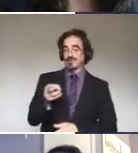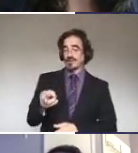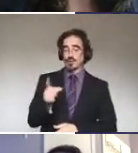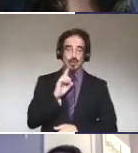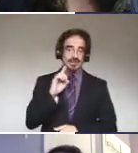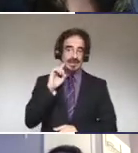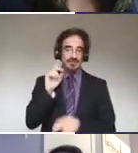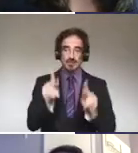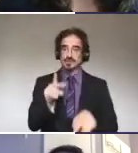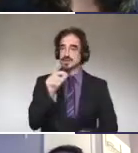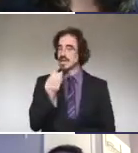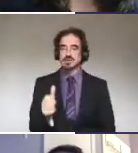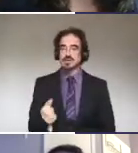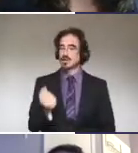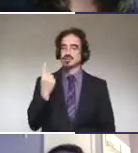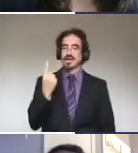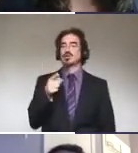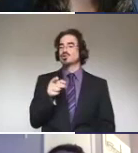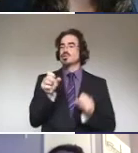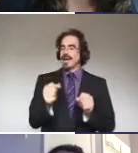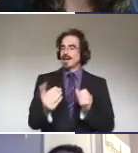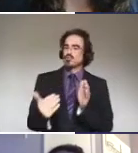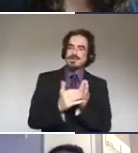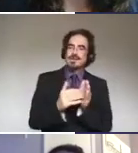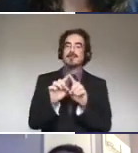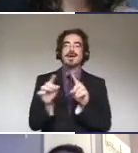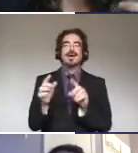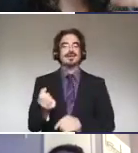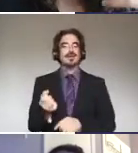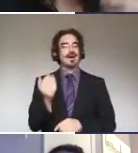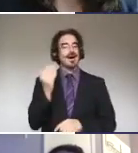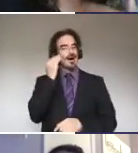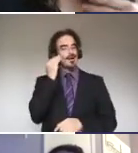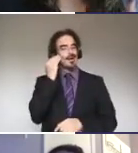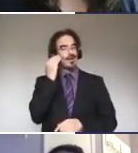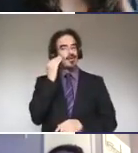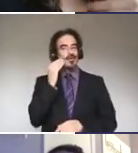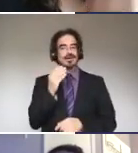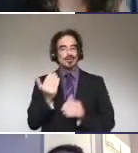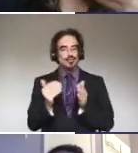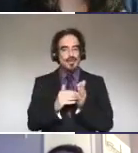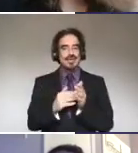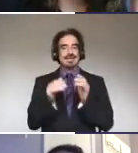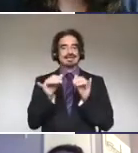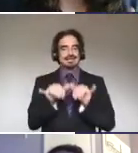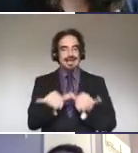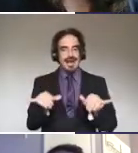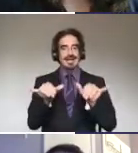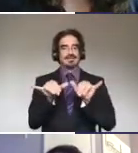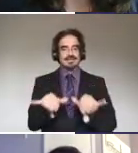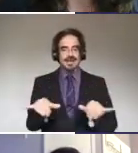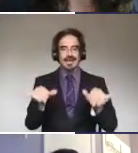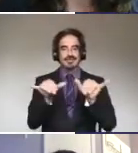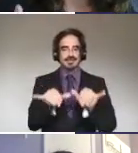doesn't understand what you're saying, but be aware of falling in the trap of repeating the same thing over and over.